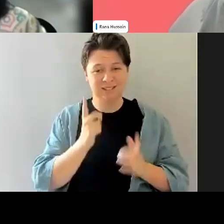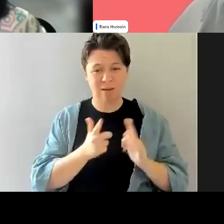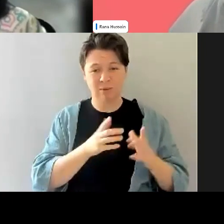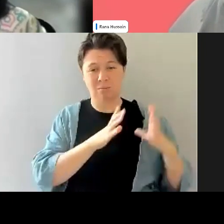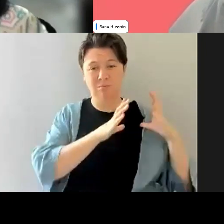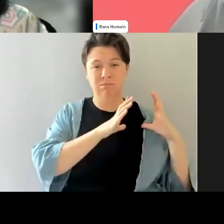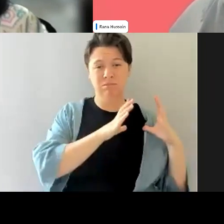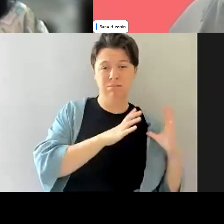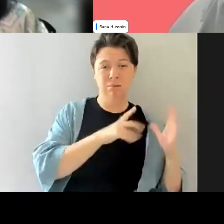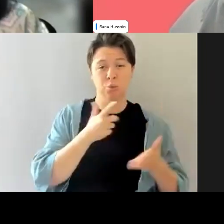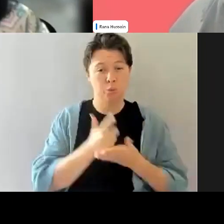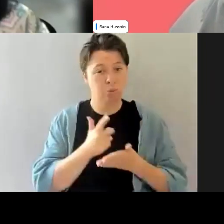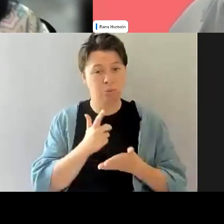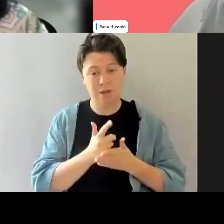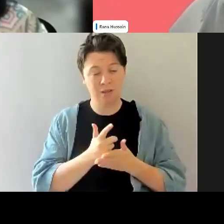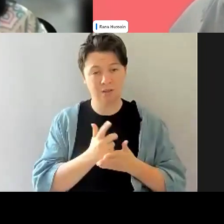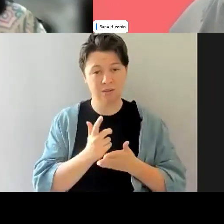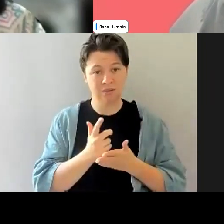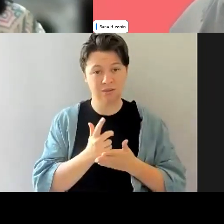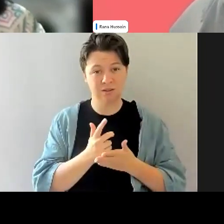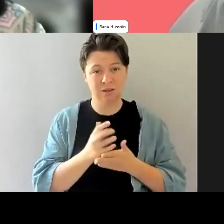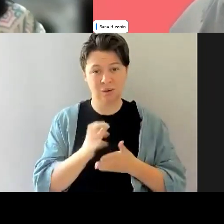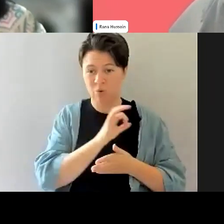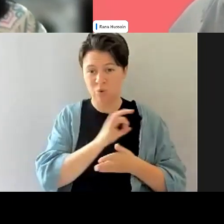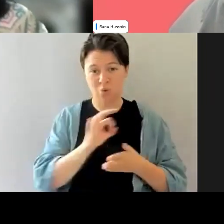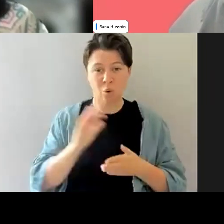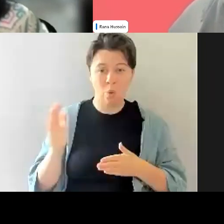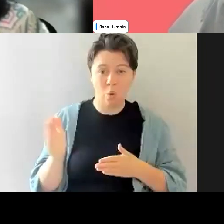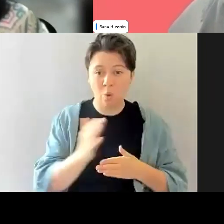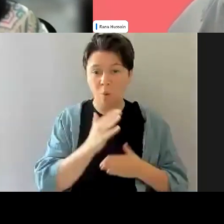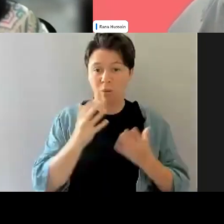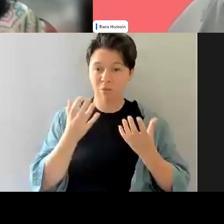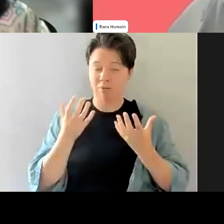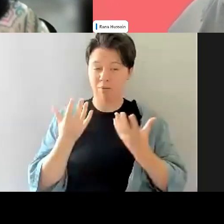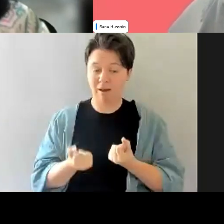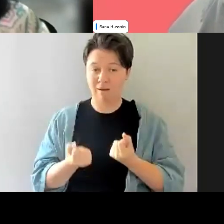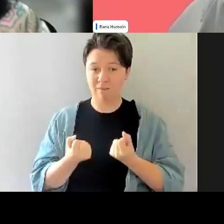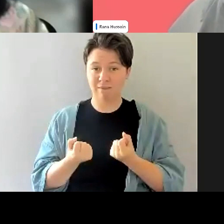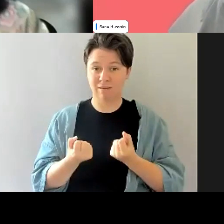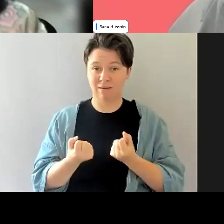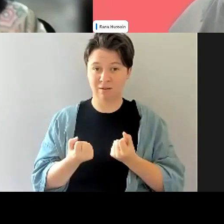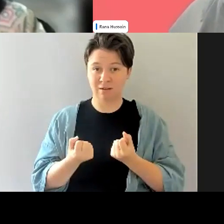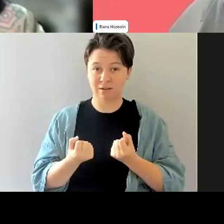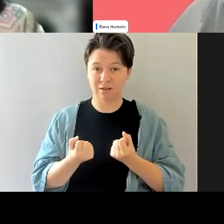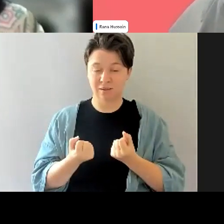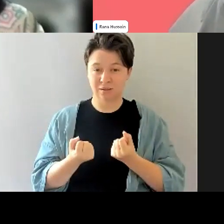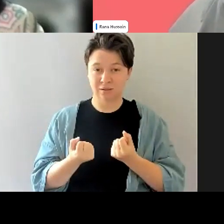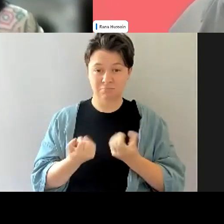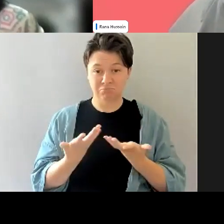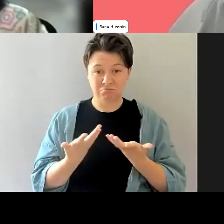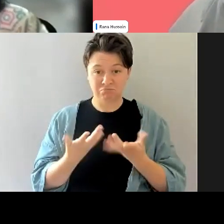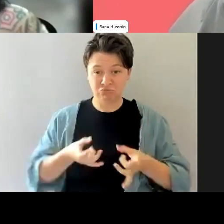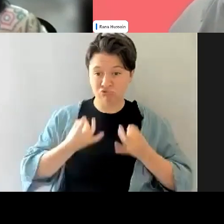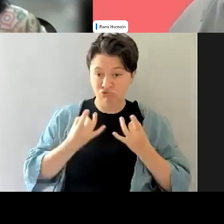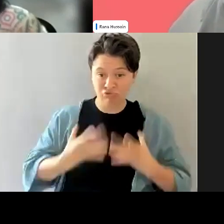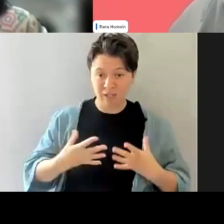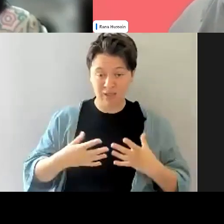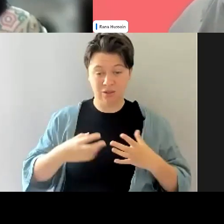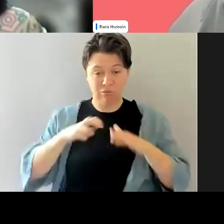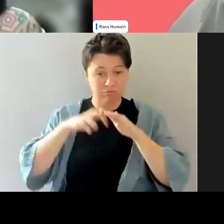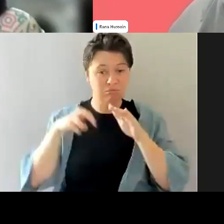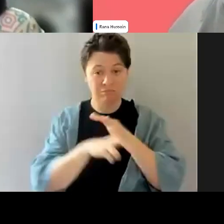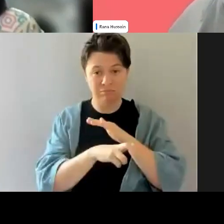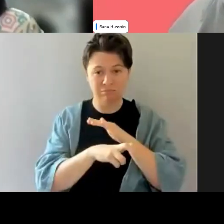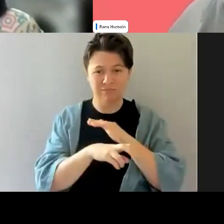and not everyone has that kind of, you know, necessarily, you know, wants that wants to do that either. So it's good. It's,